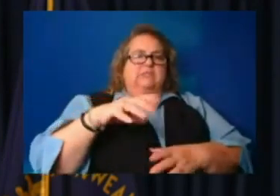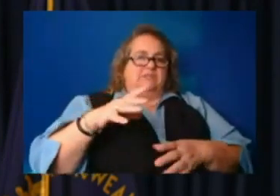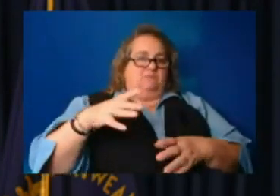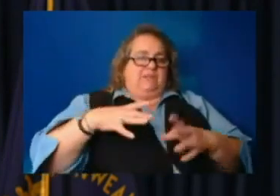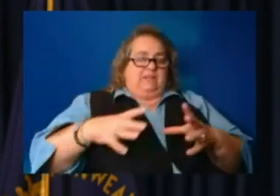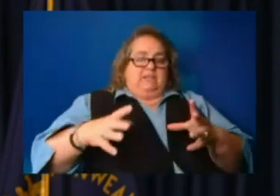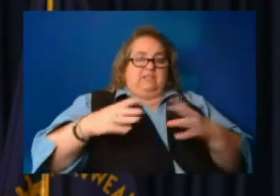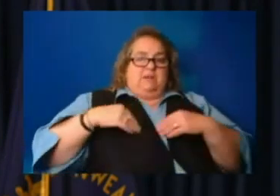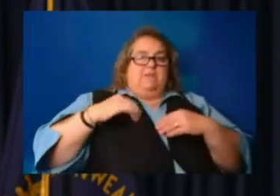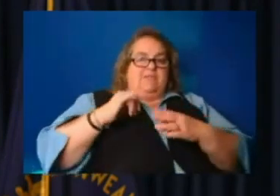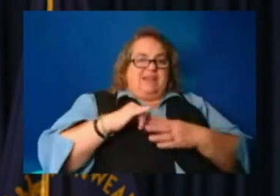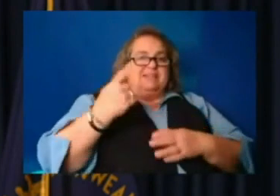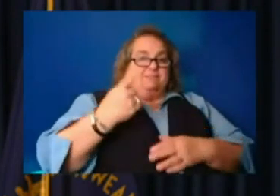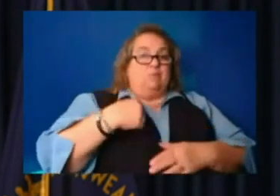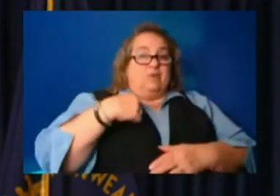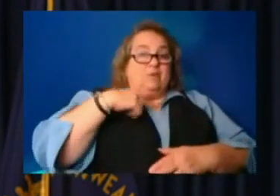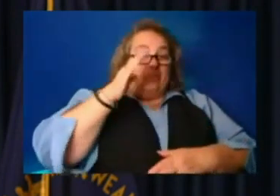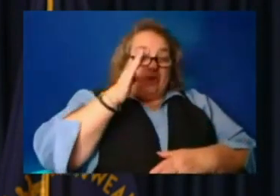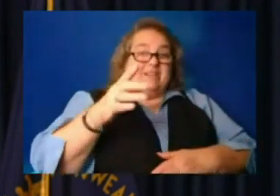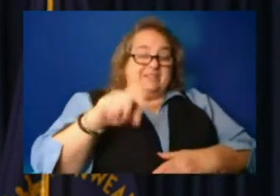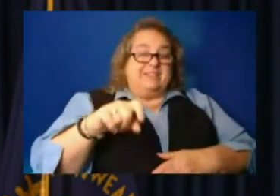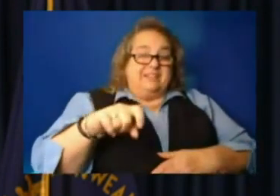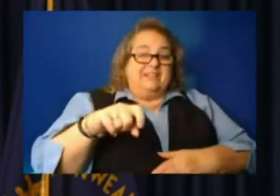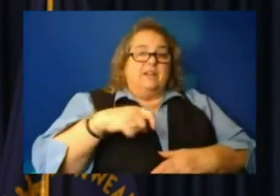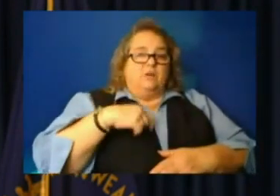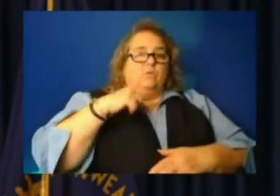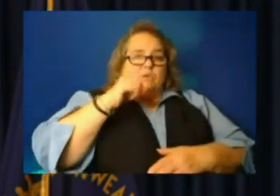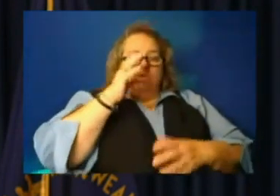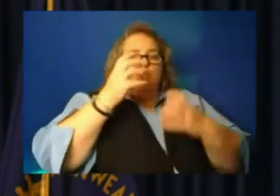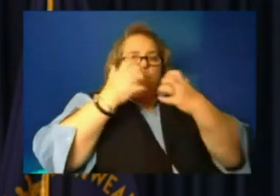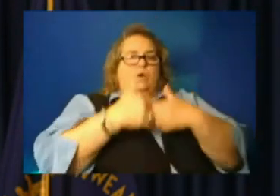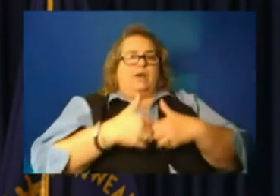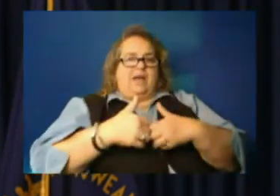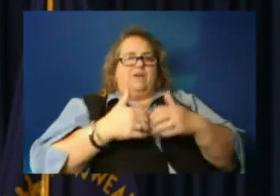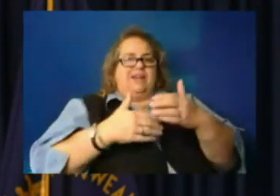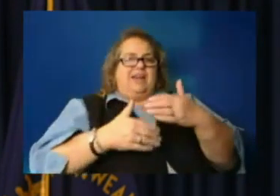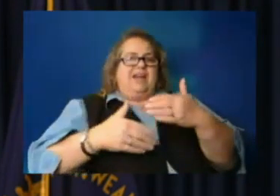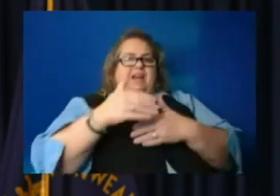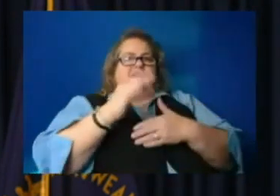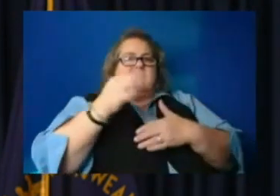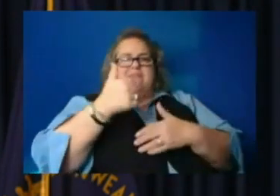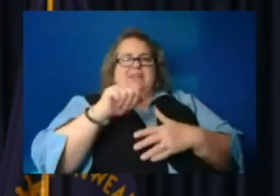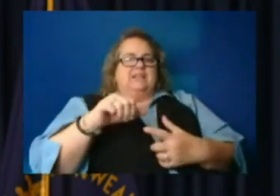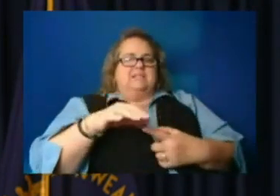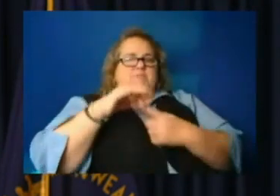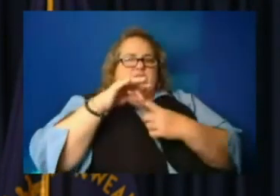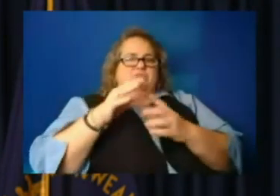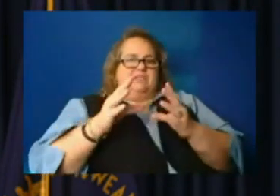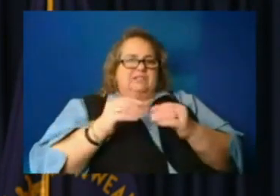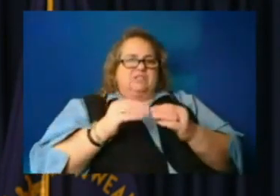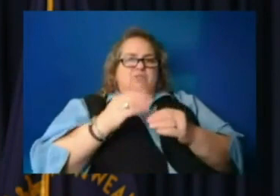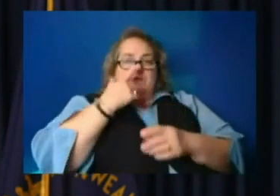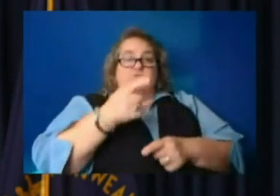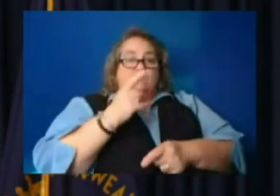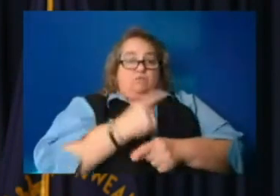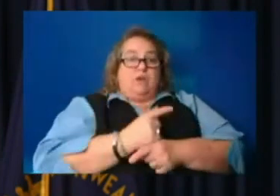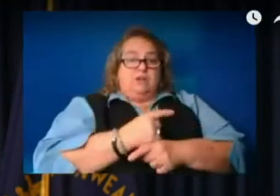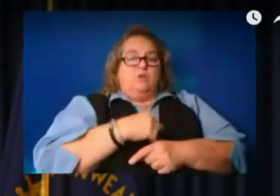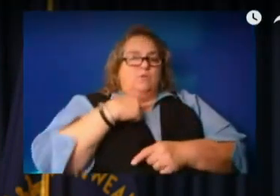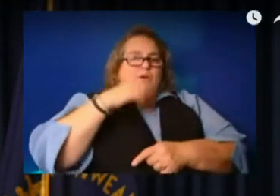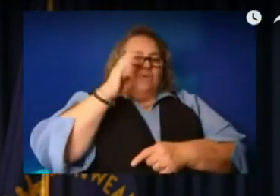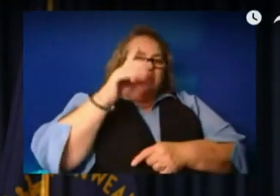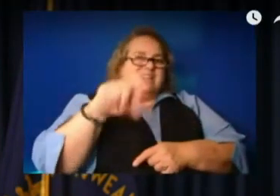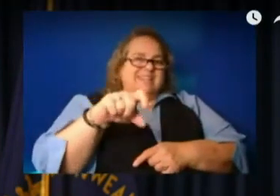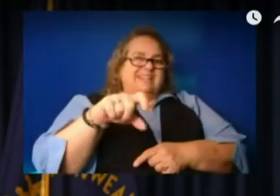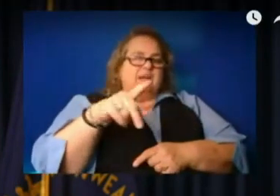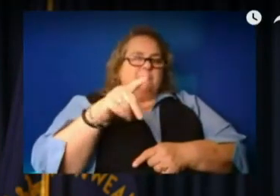need and that we will work out ahead of of any special session because you're right, we're gonna need a package like